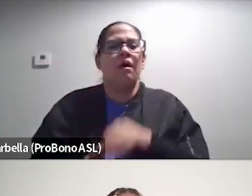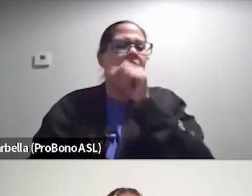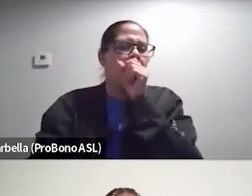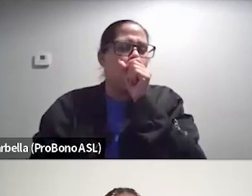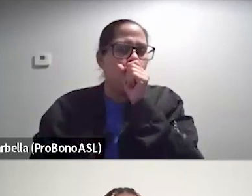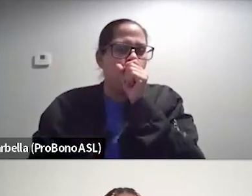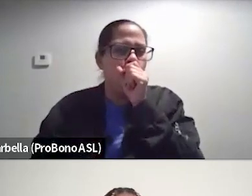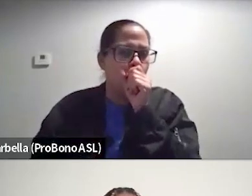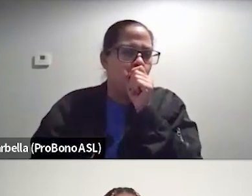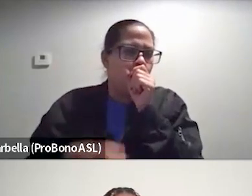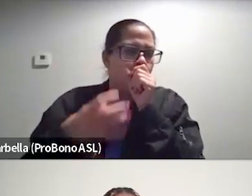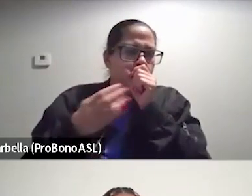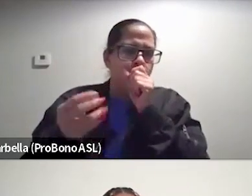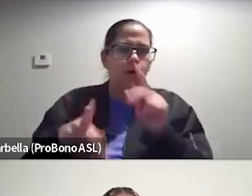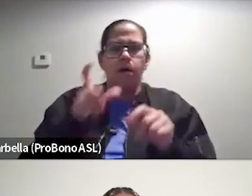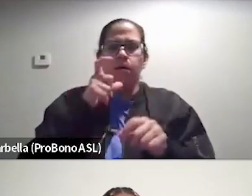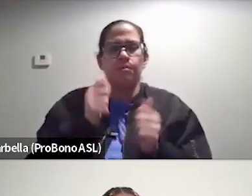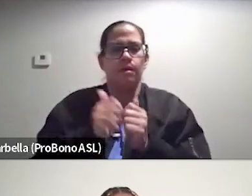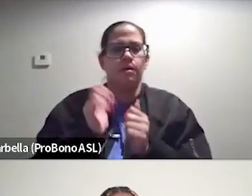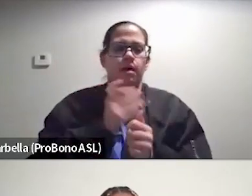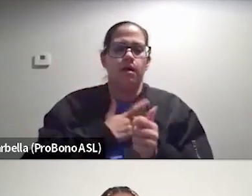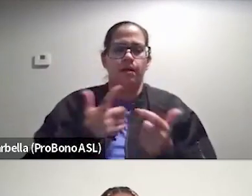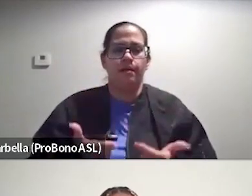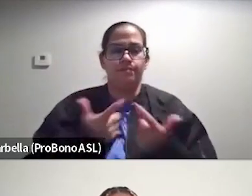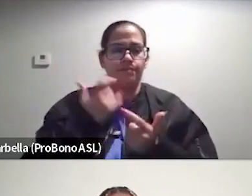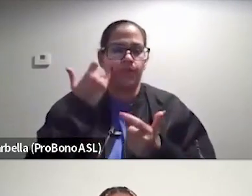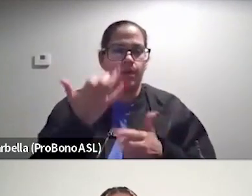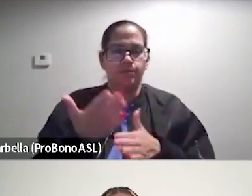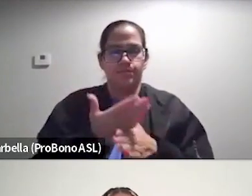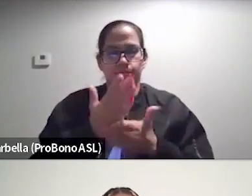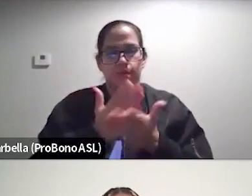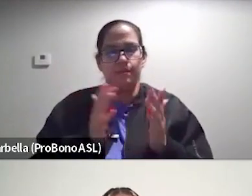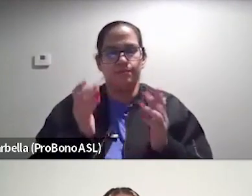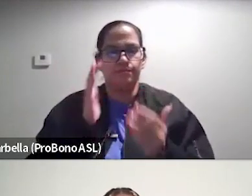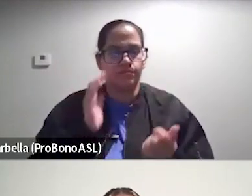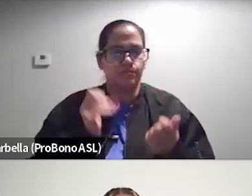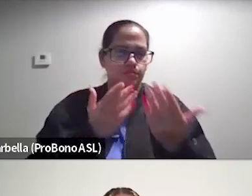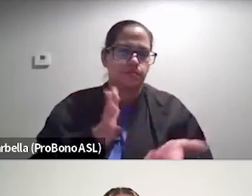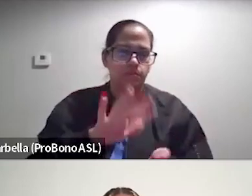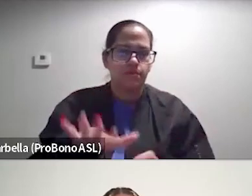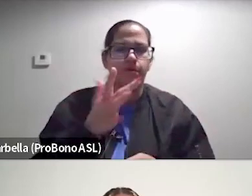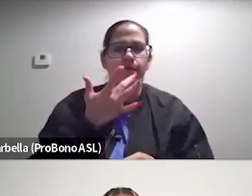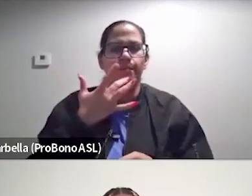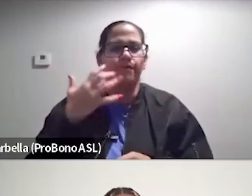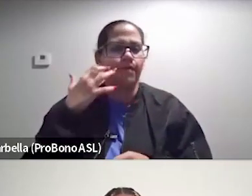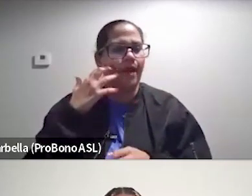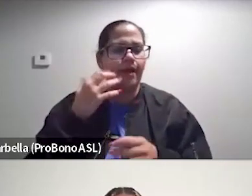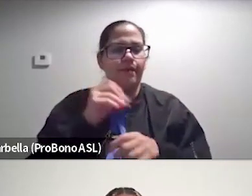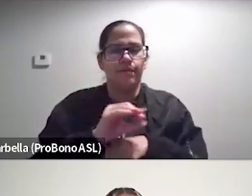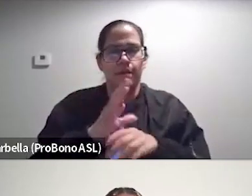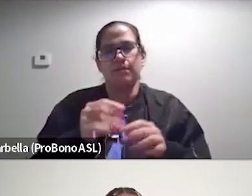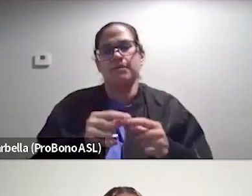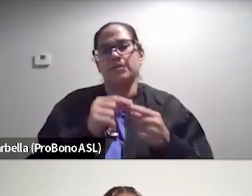Um, and folks who are here with us live today, if you want to share some suggestions in the chat of your favorite fat influencers, especially fat black